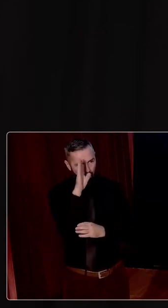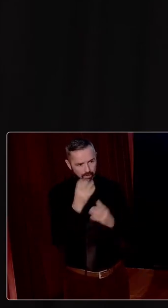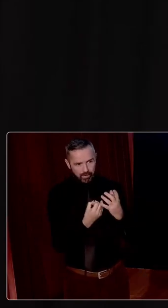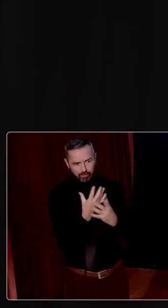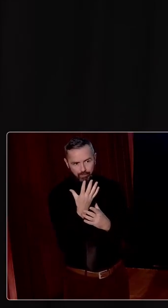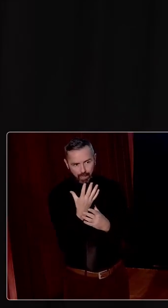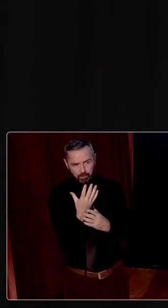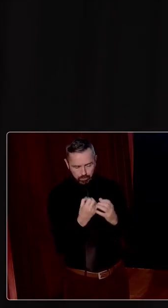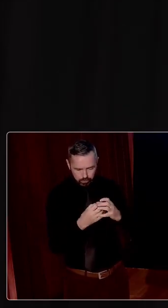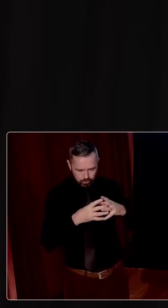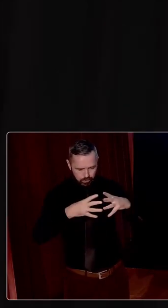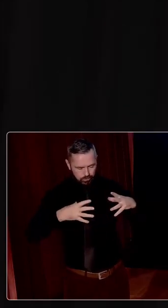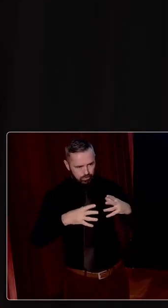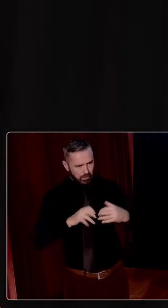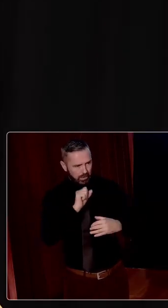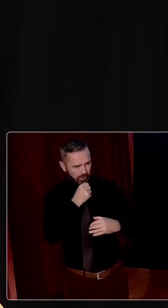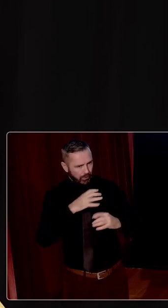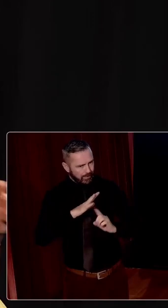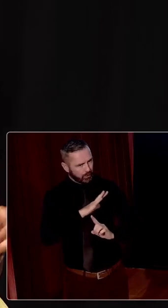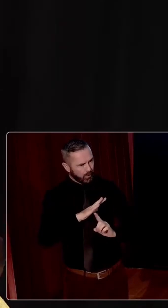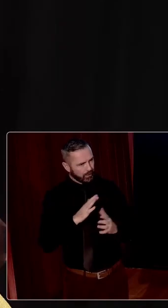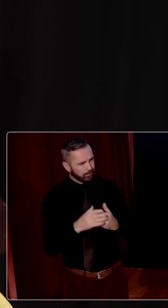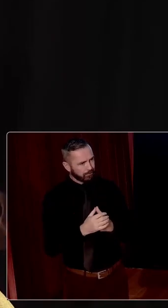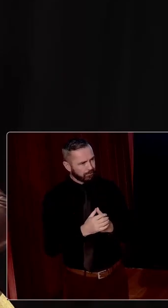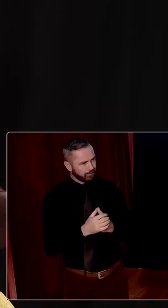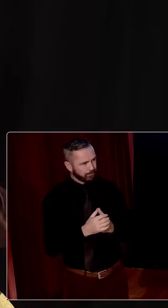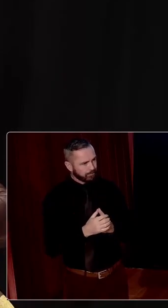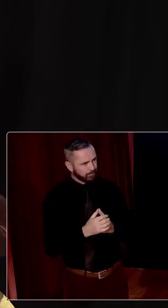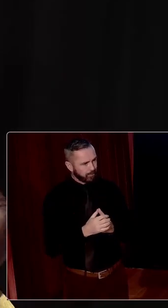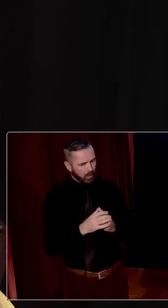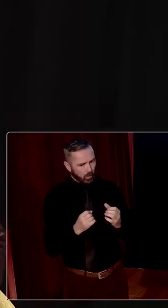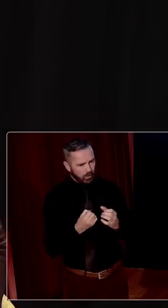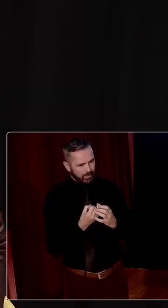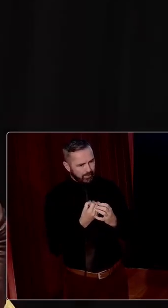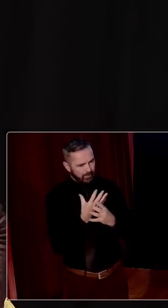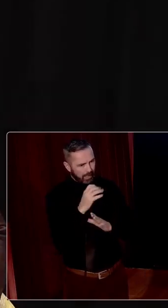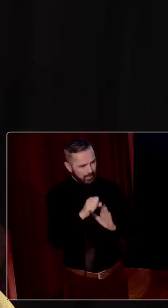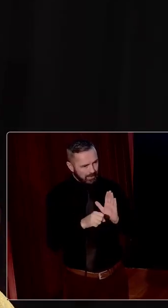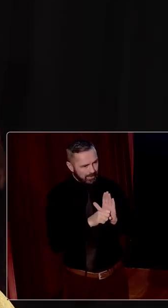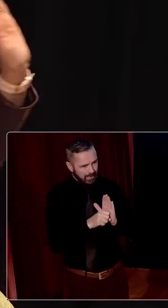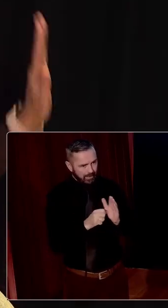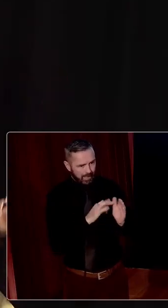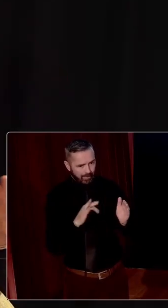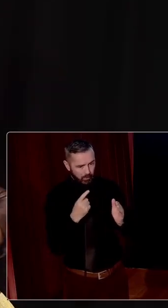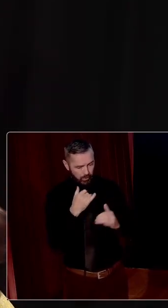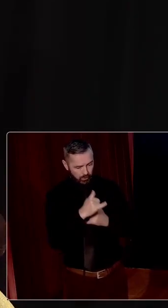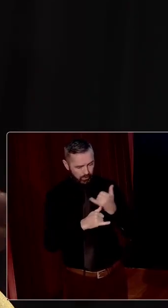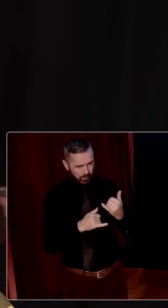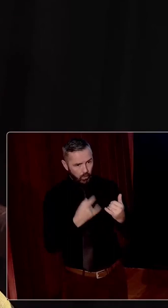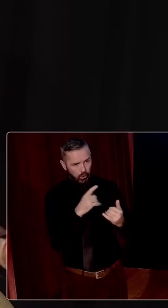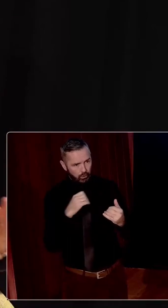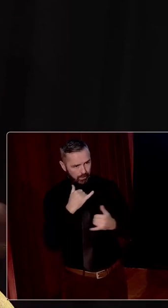pretty tough circumstances, a lot of state capacity in the, in that hundred years. Albeit with